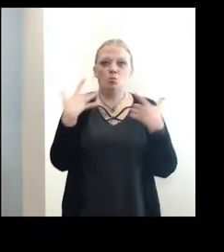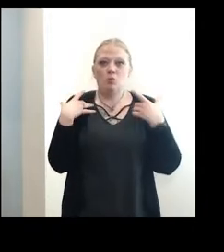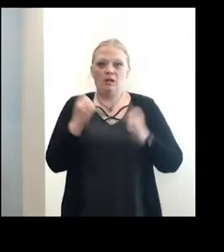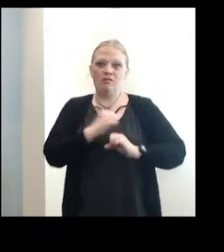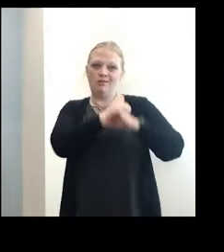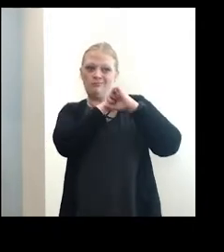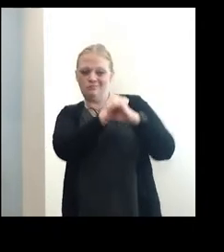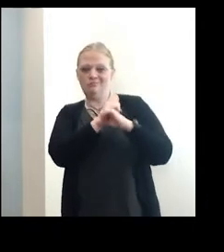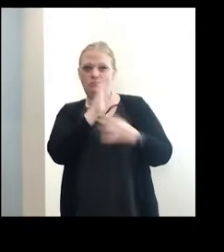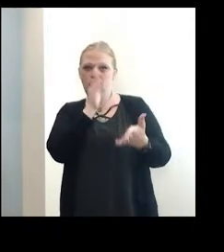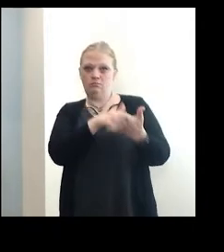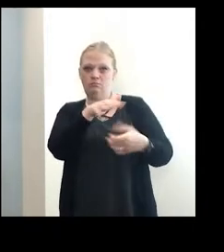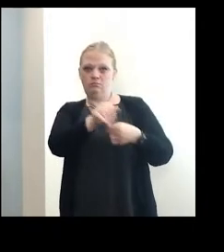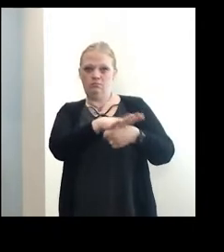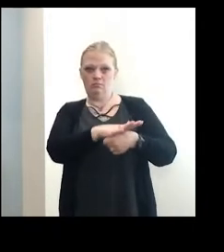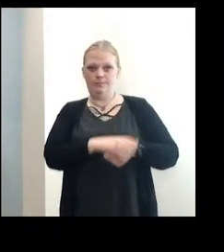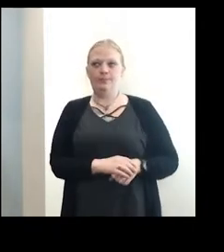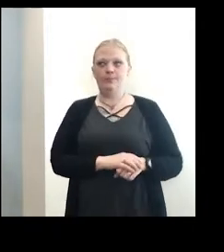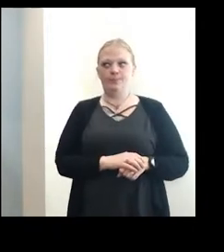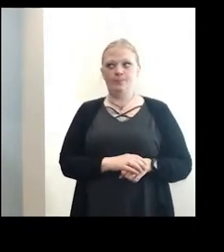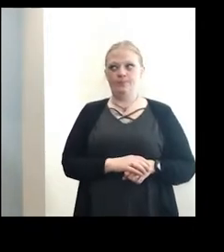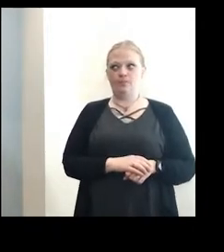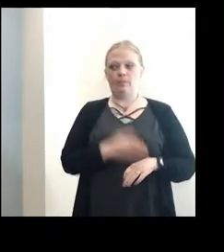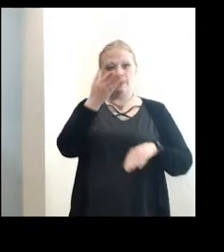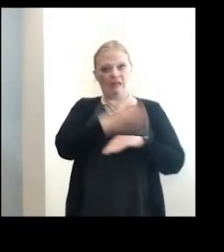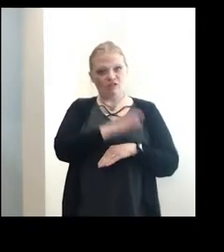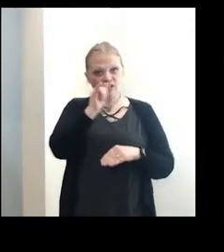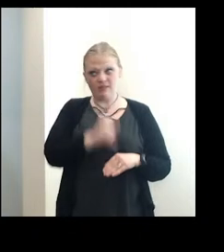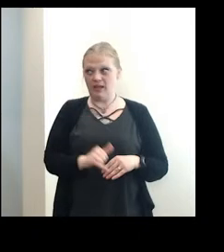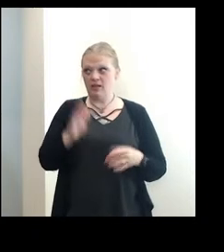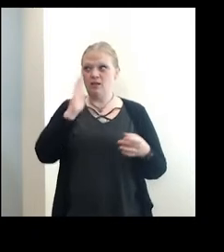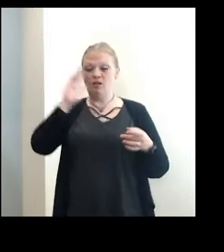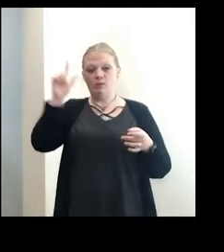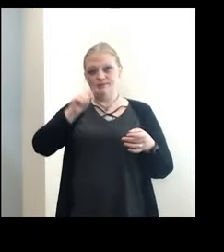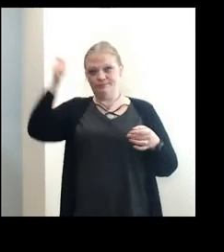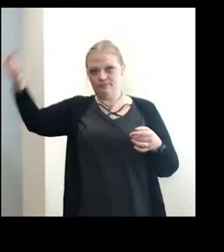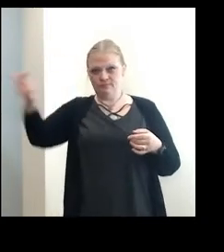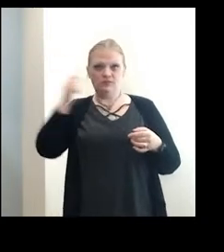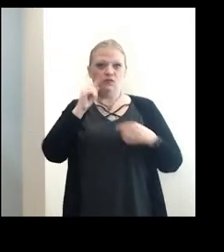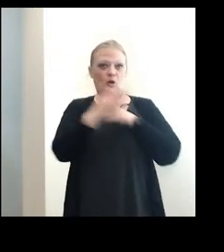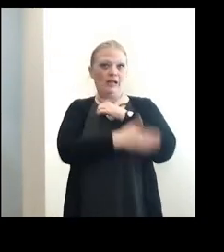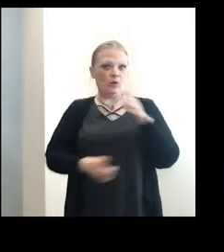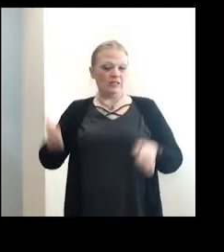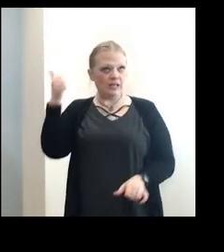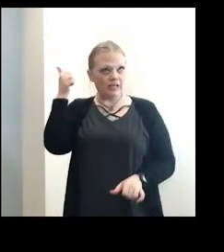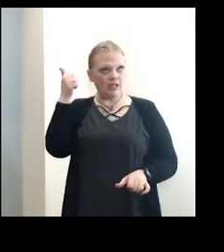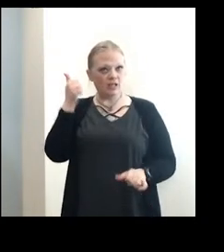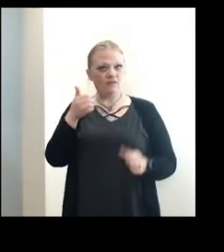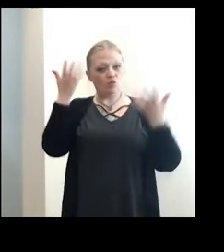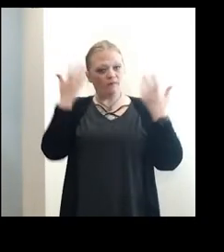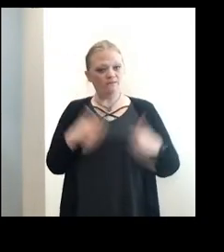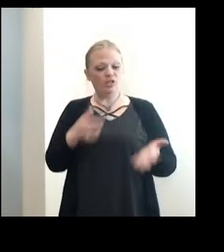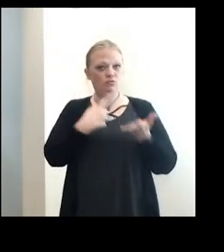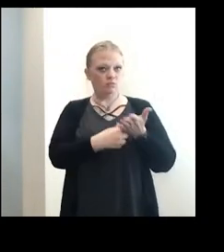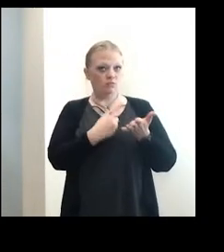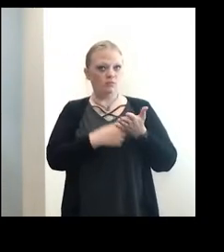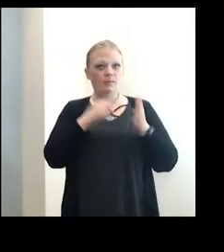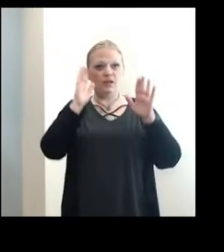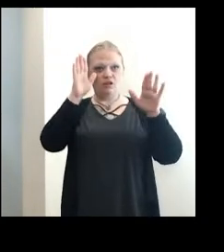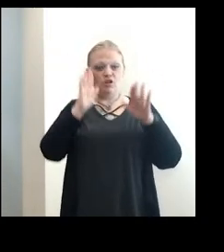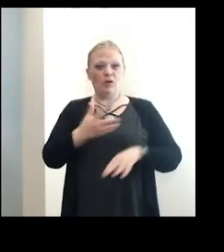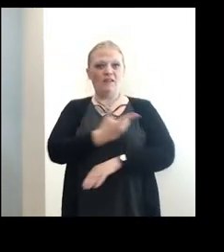against COVID-19. So after that, I am going to turn it over for our county executive to finish talking about the great